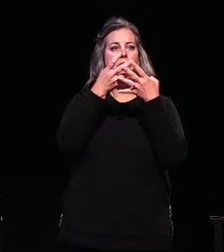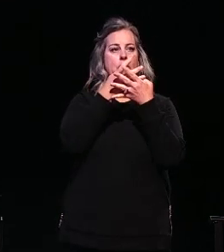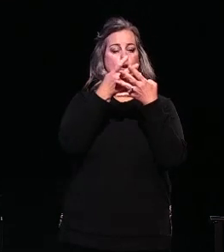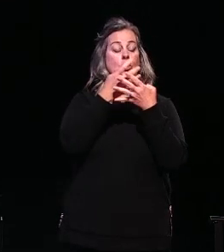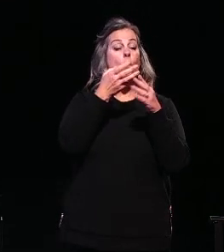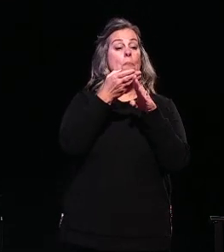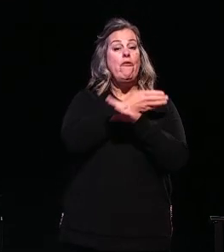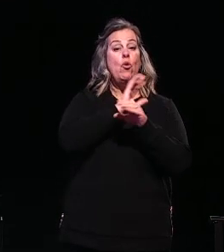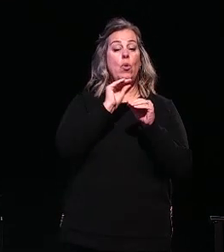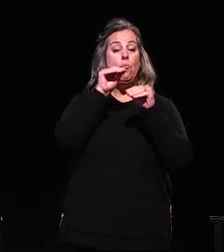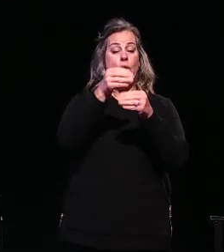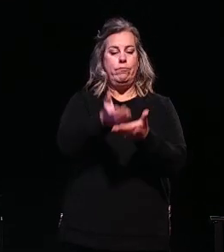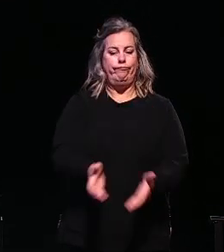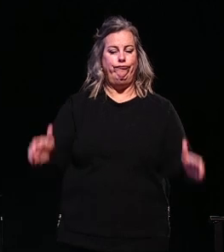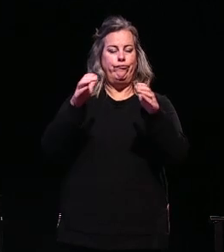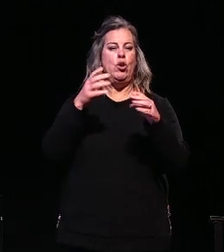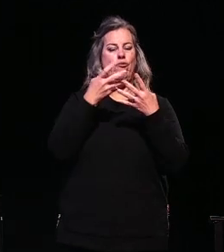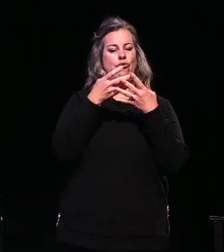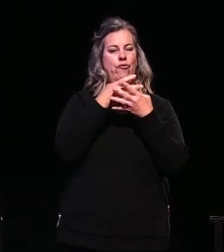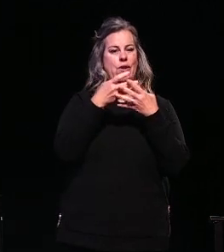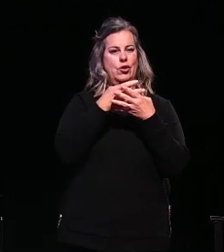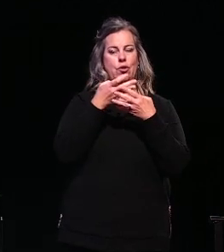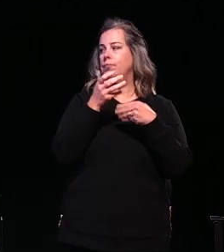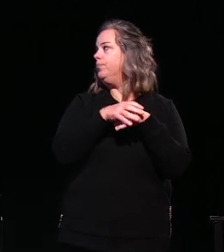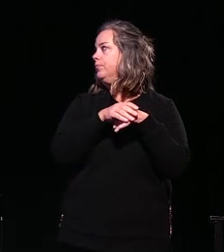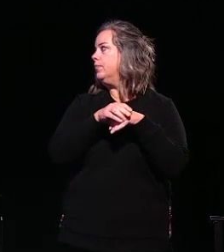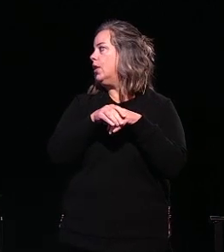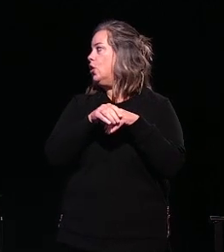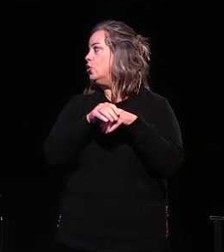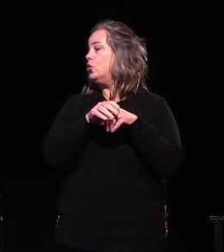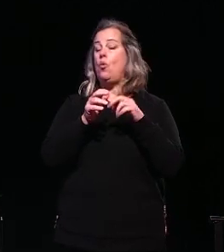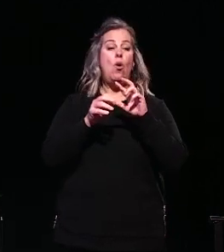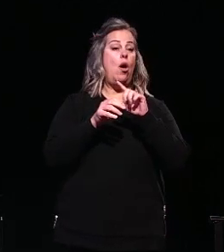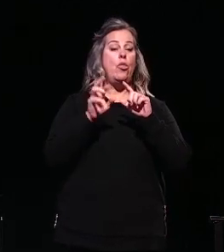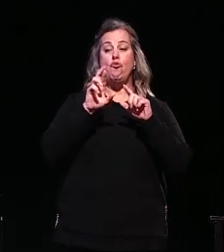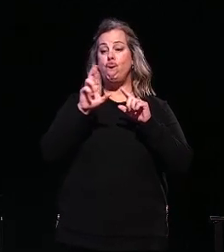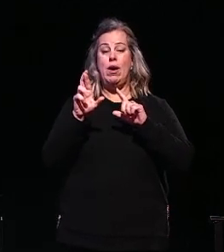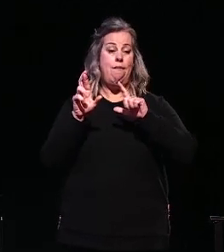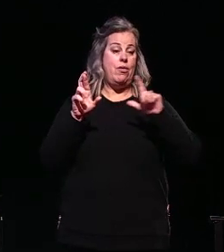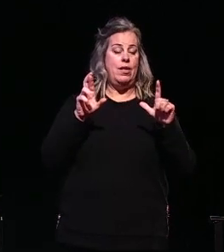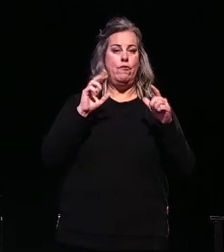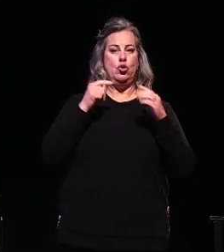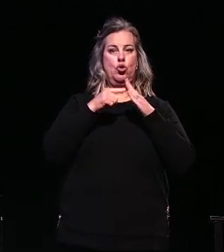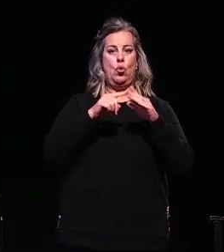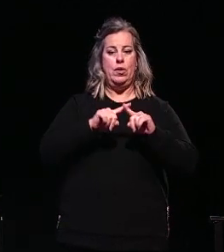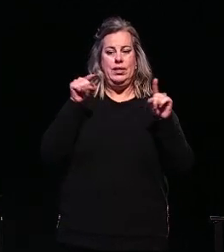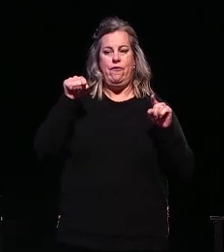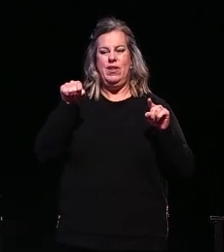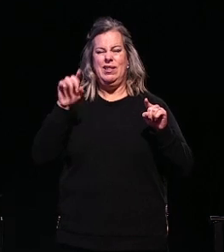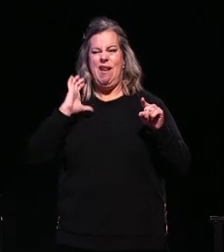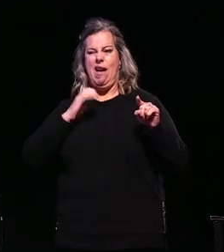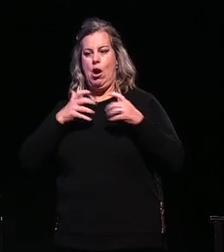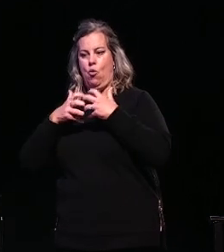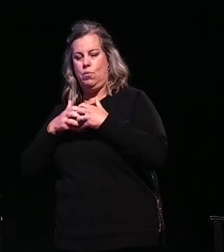storage tank. The picture on the right shows the milk filter from a traditional routine compared with a milk filter from a Vortex routine demonstrating that we